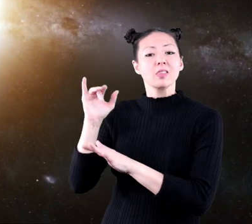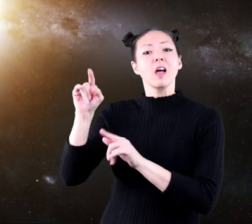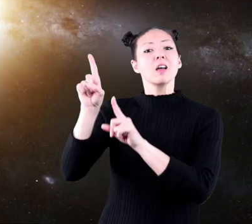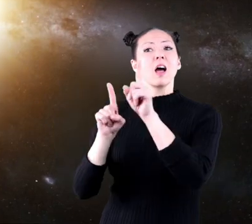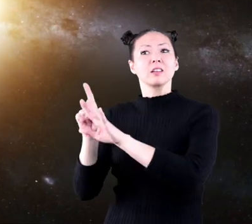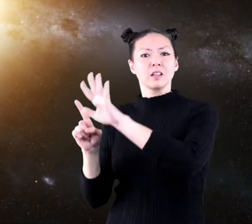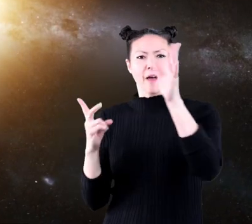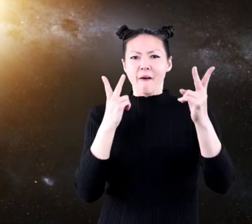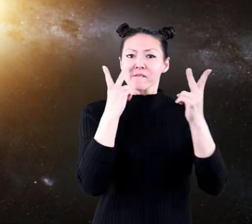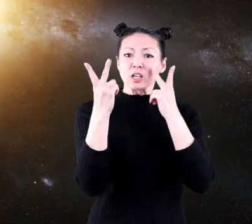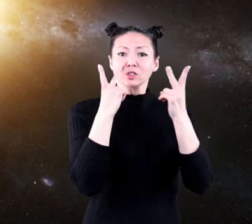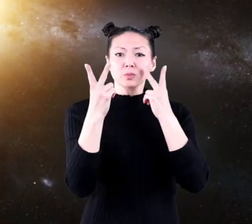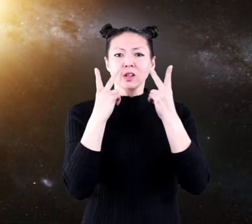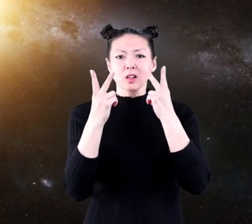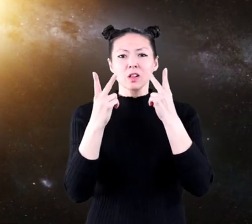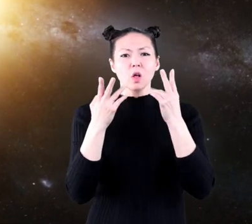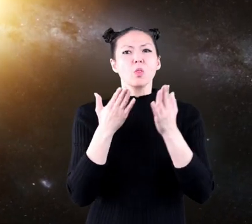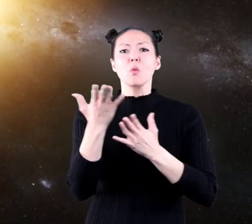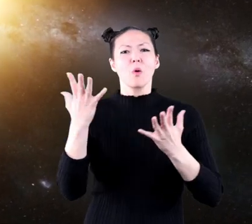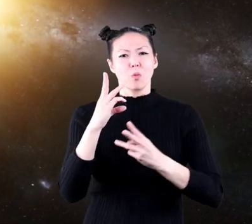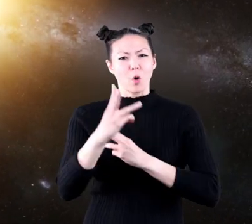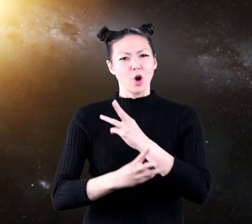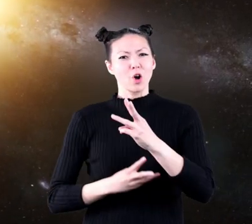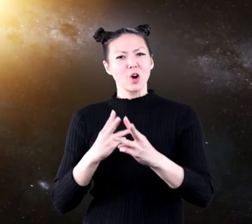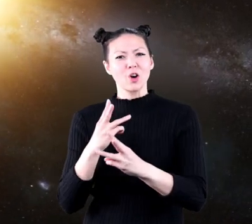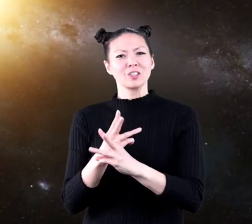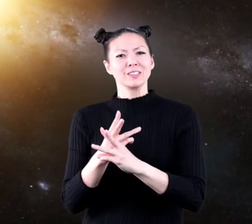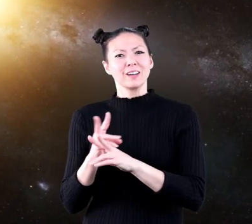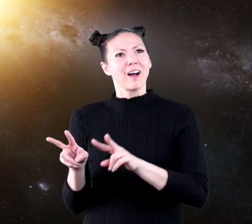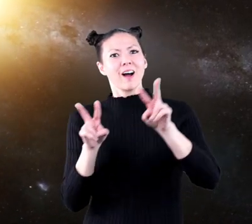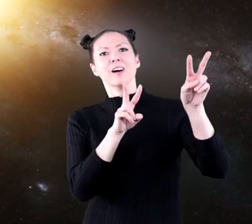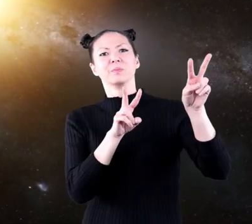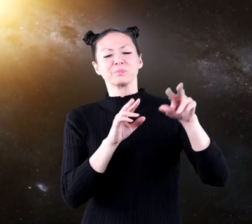This constellation is visible throughout the world.